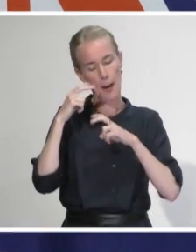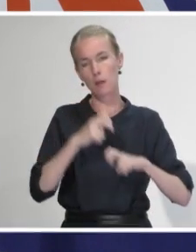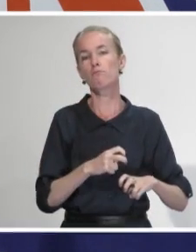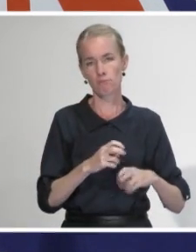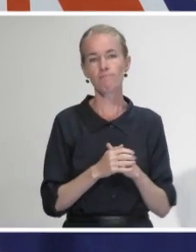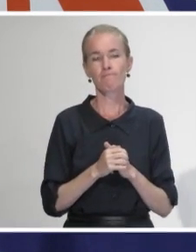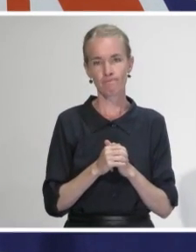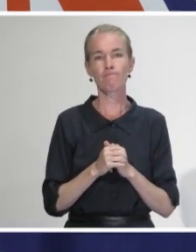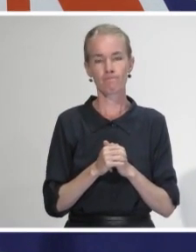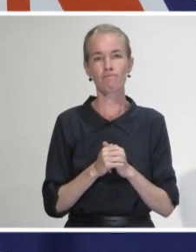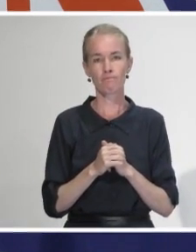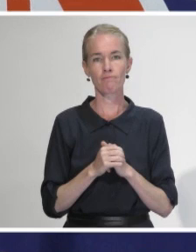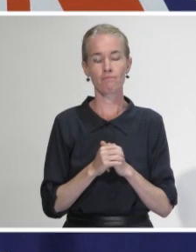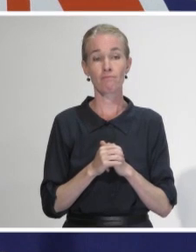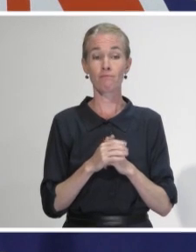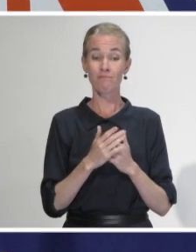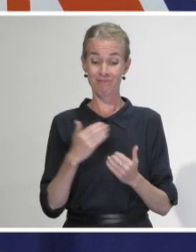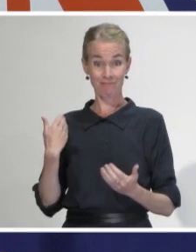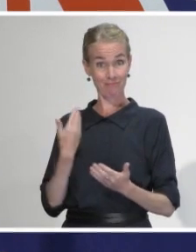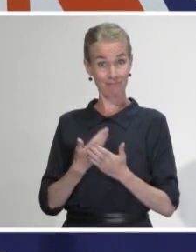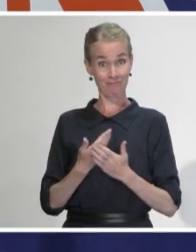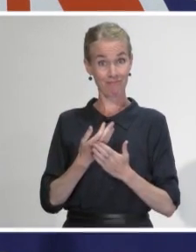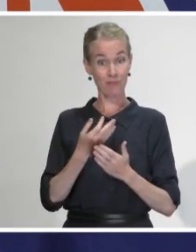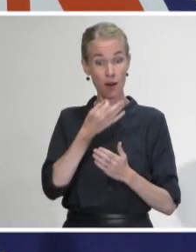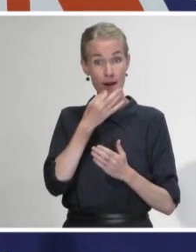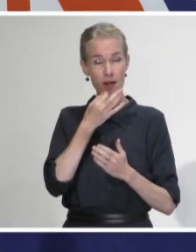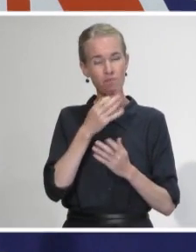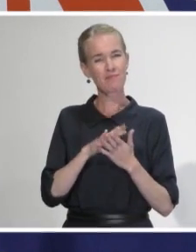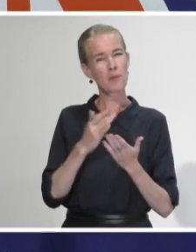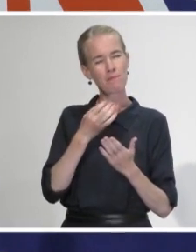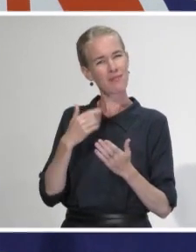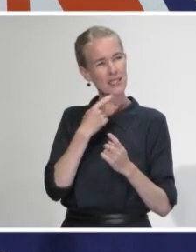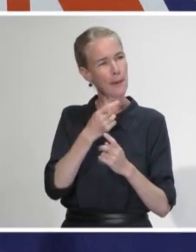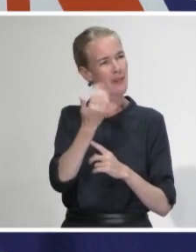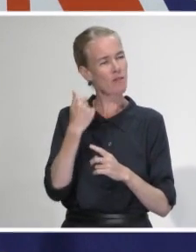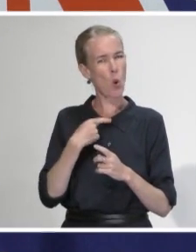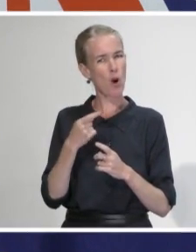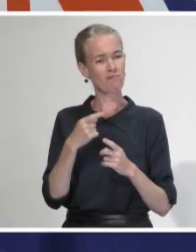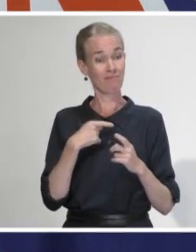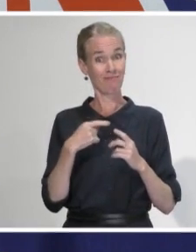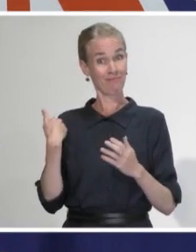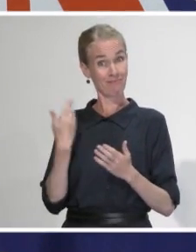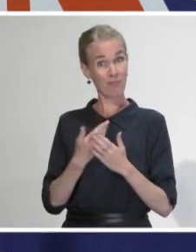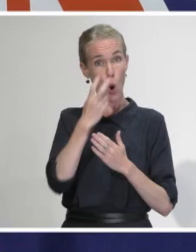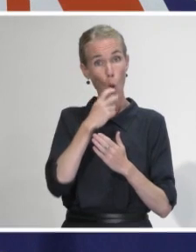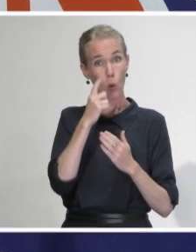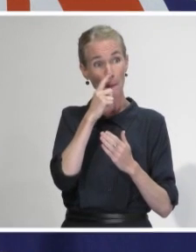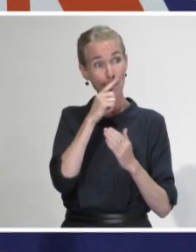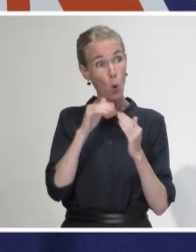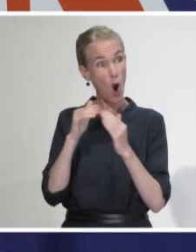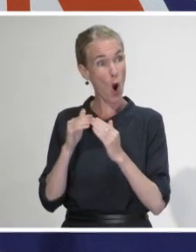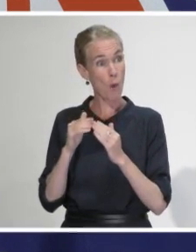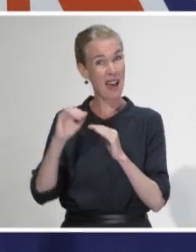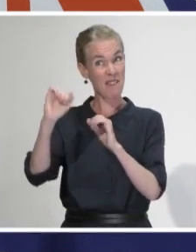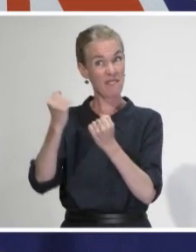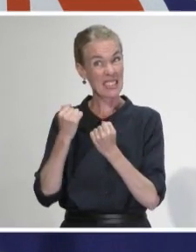tend to find and because over the last few weeks there haven't been visitors coming into these facilities, the most likely